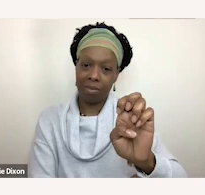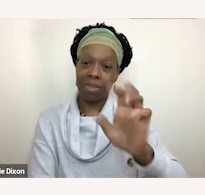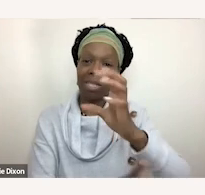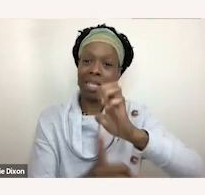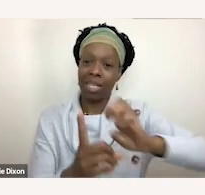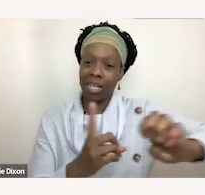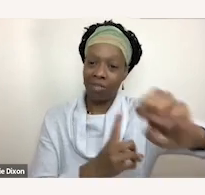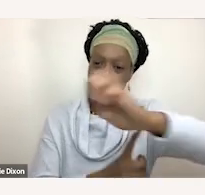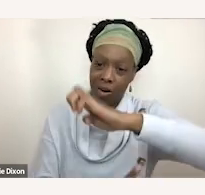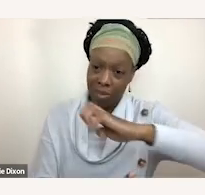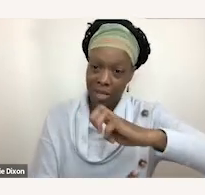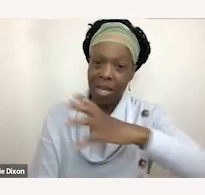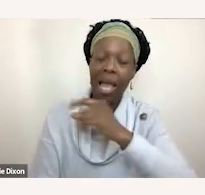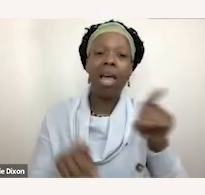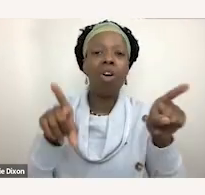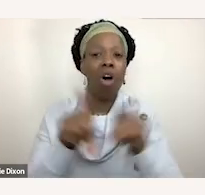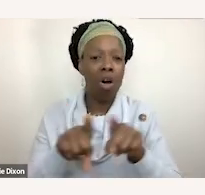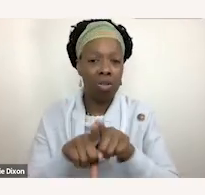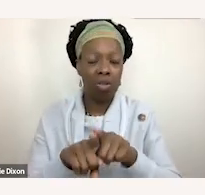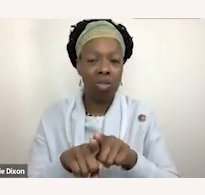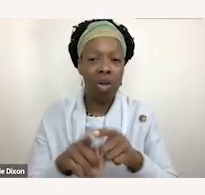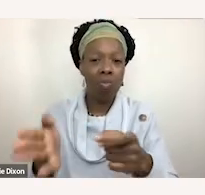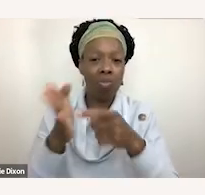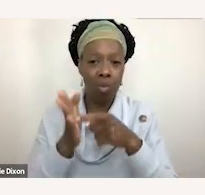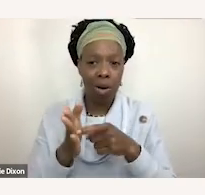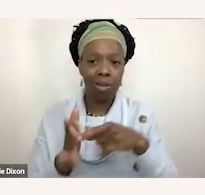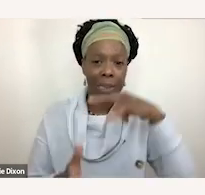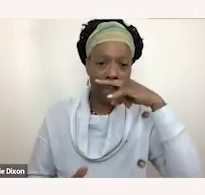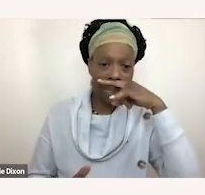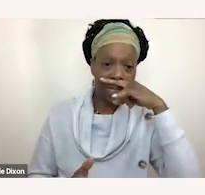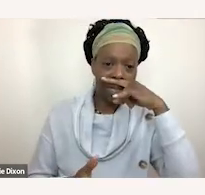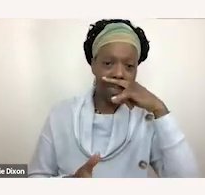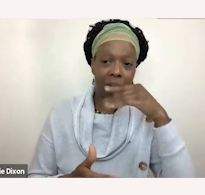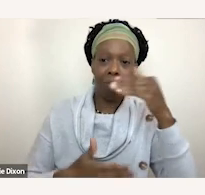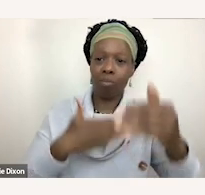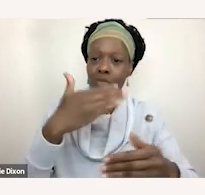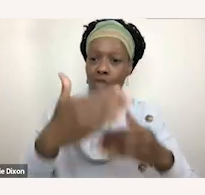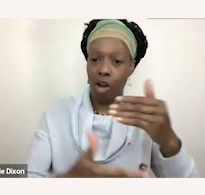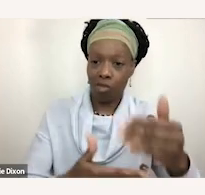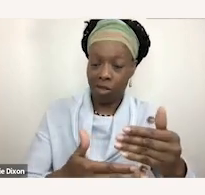evaluated periodically and their education plans be updated as needed